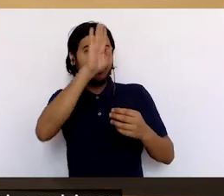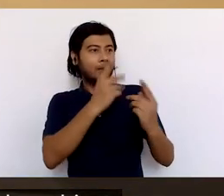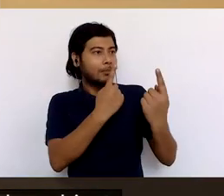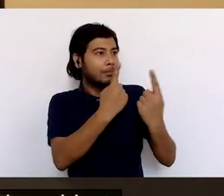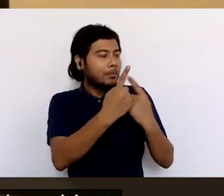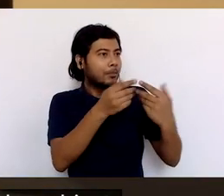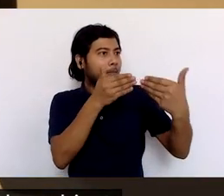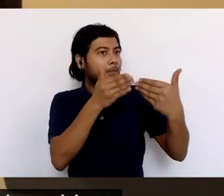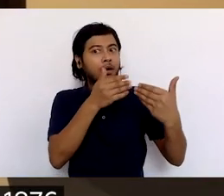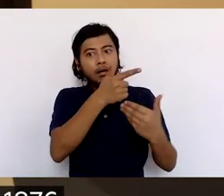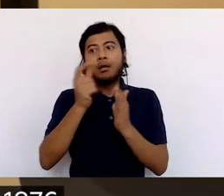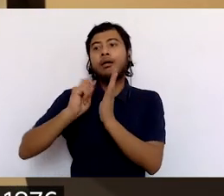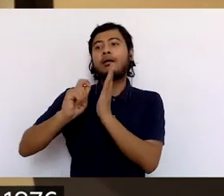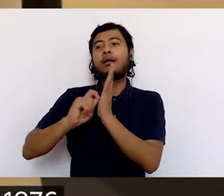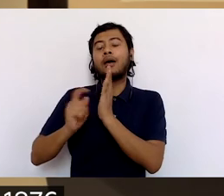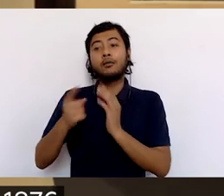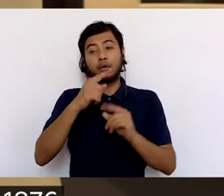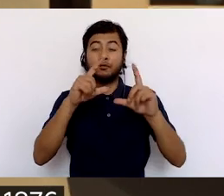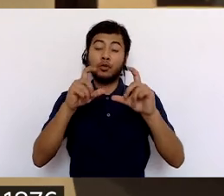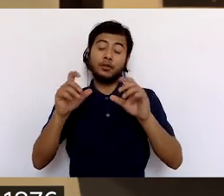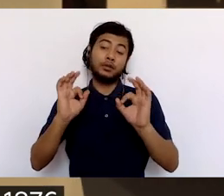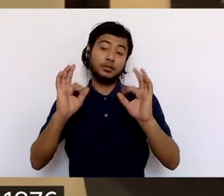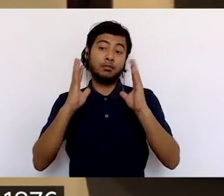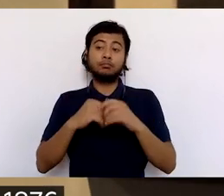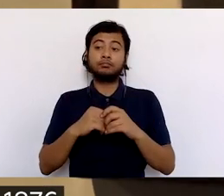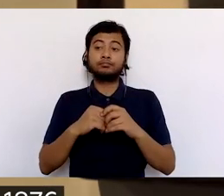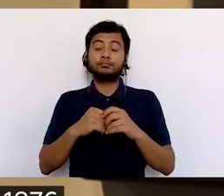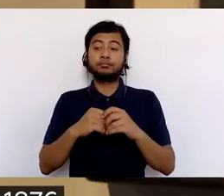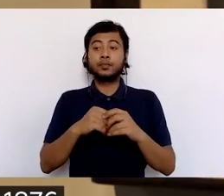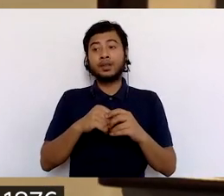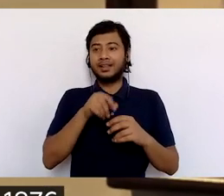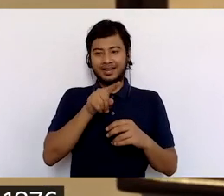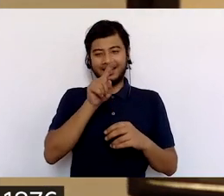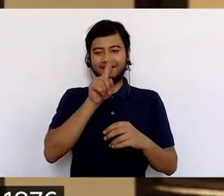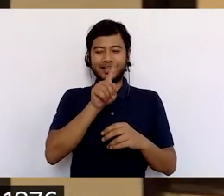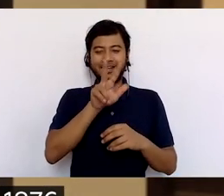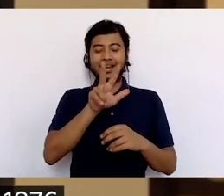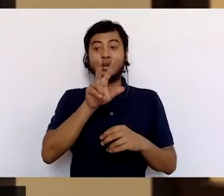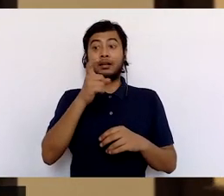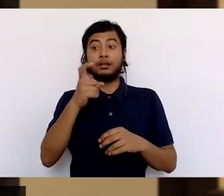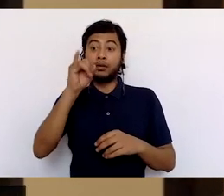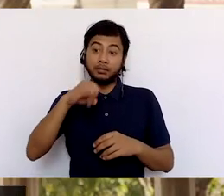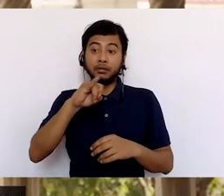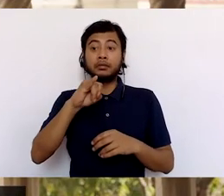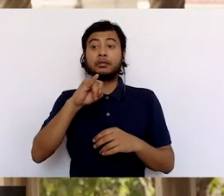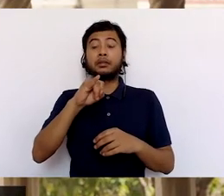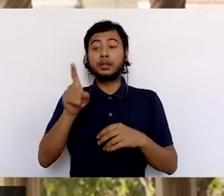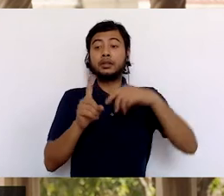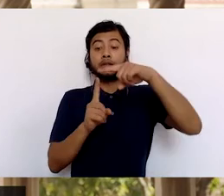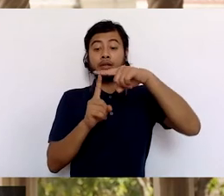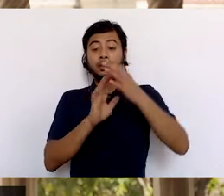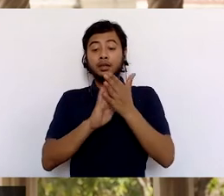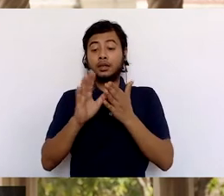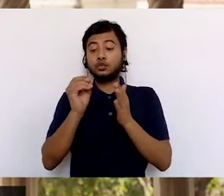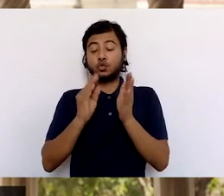the subject. A guide to Jaipur, published about 10 years later in 1876, and written in English by